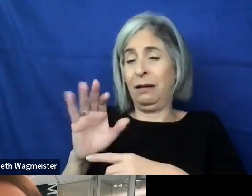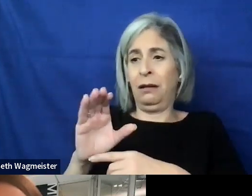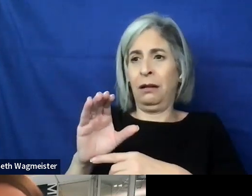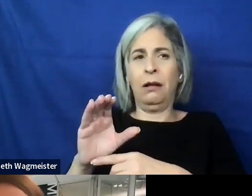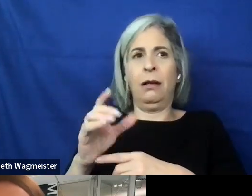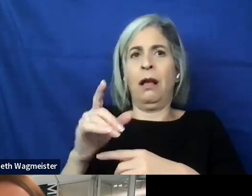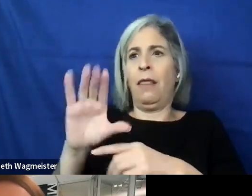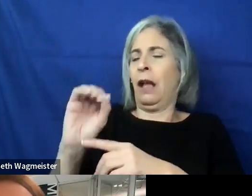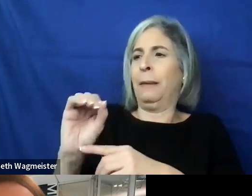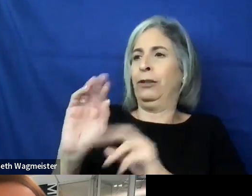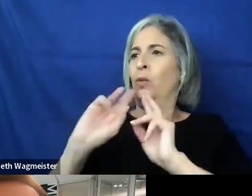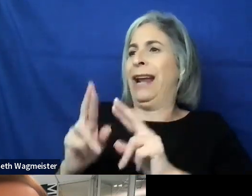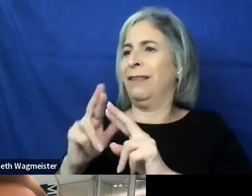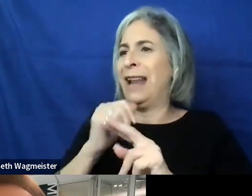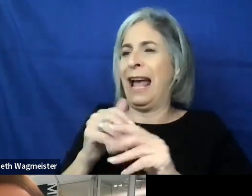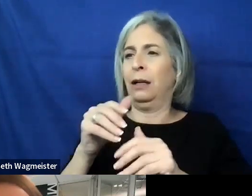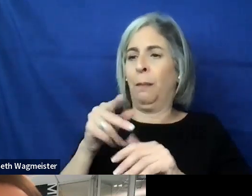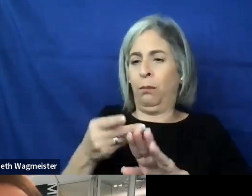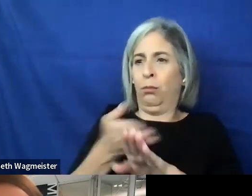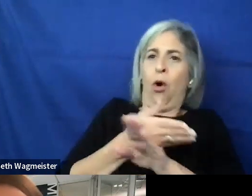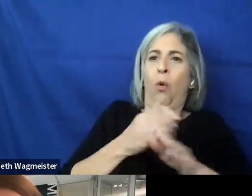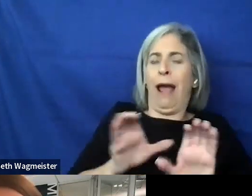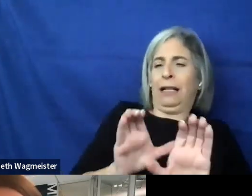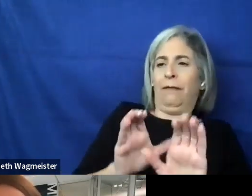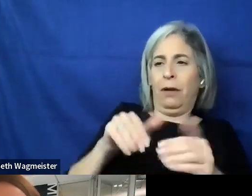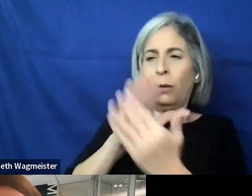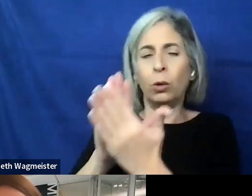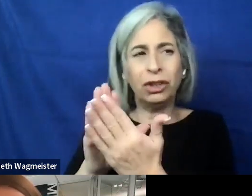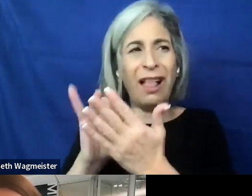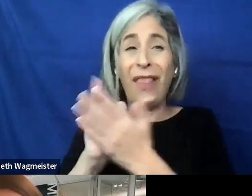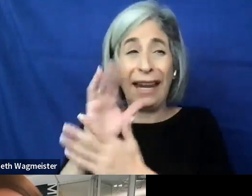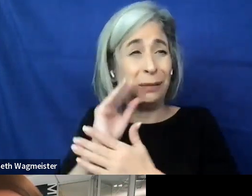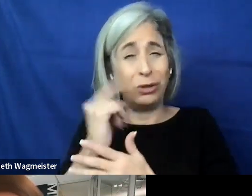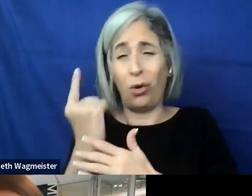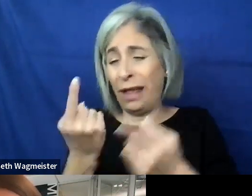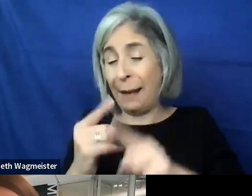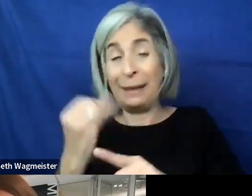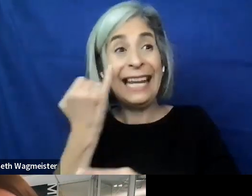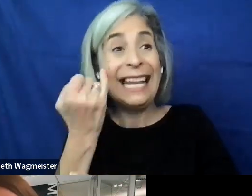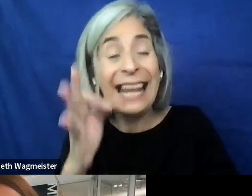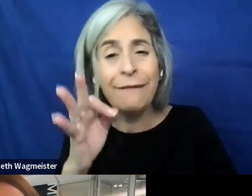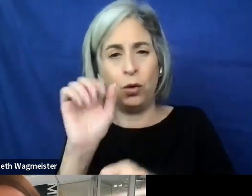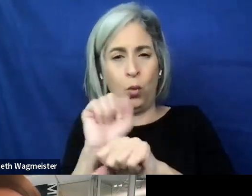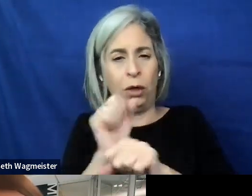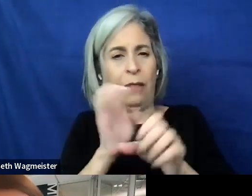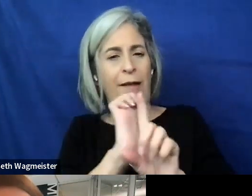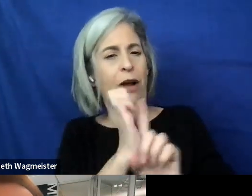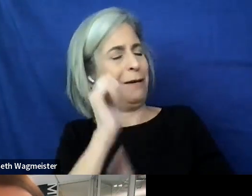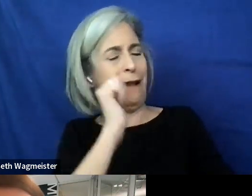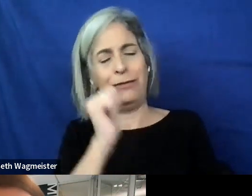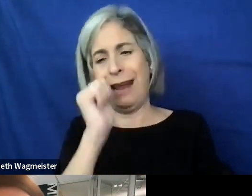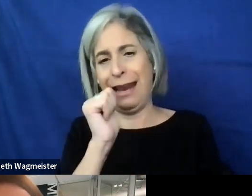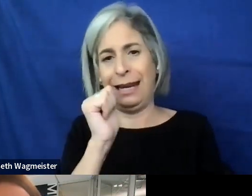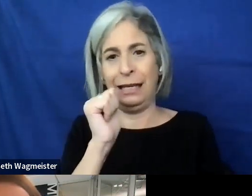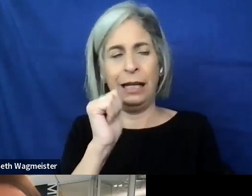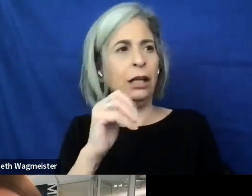rather than a proactive approach. That's the experience that you're only going to get when you're working in that environment every single day. And you're going to build up that